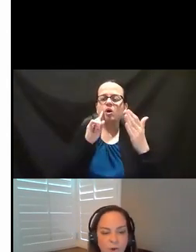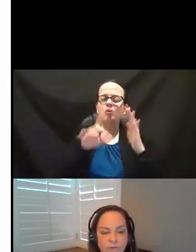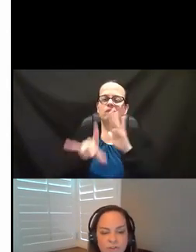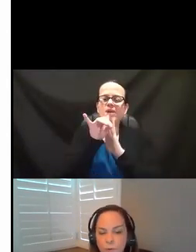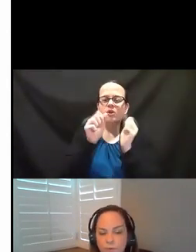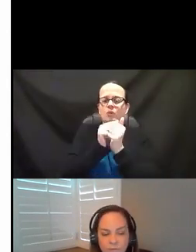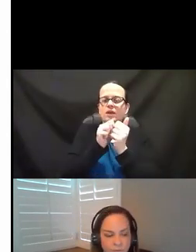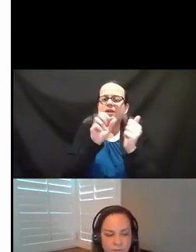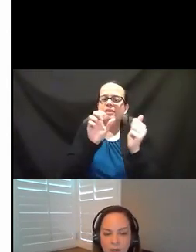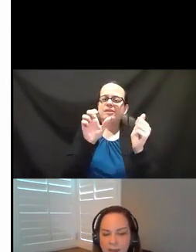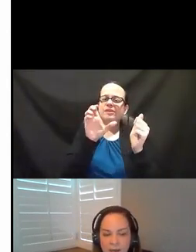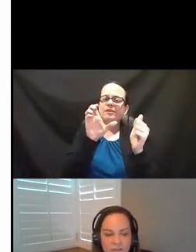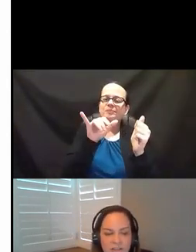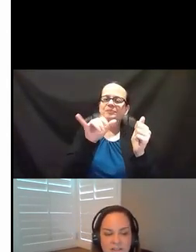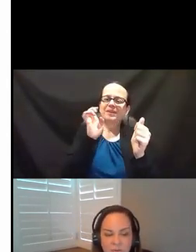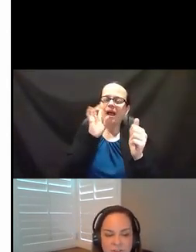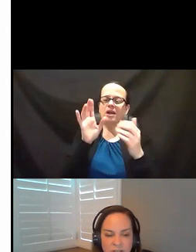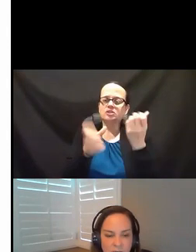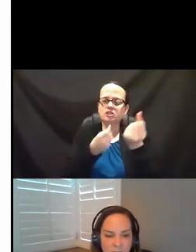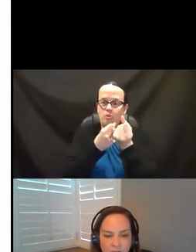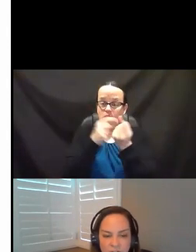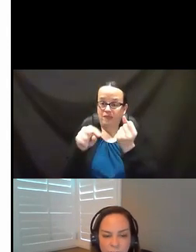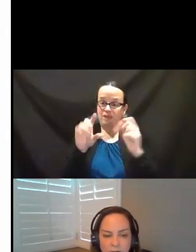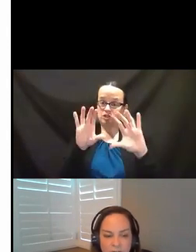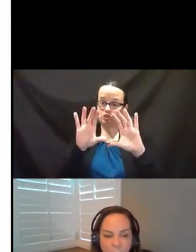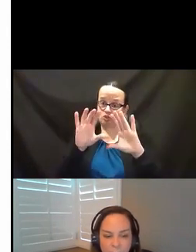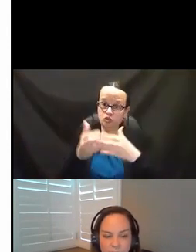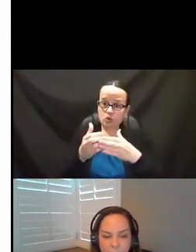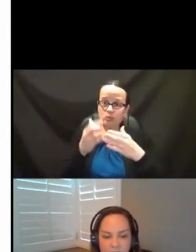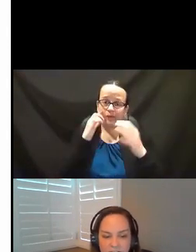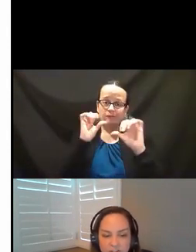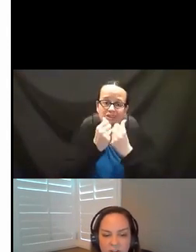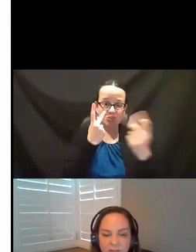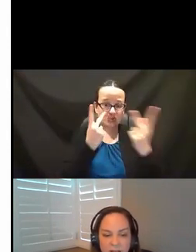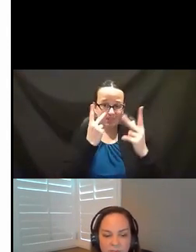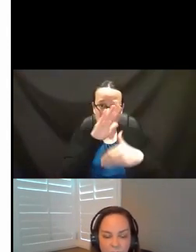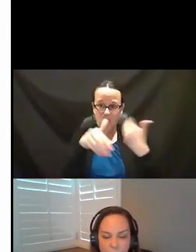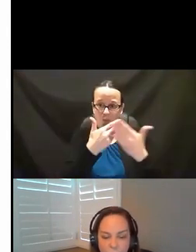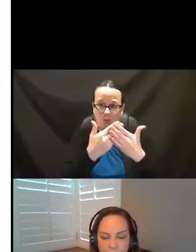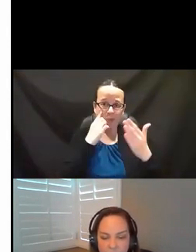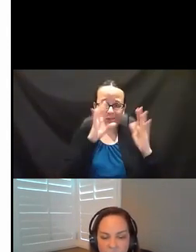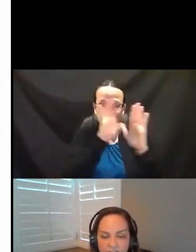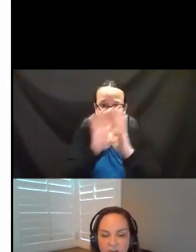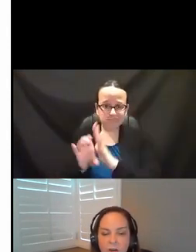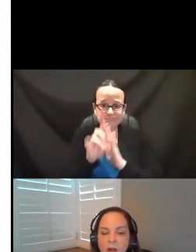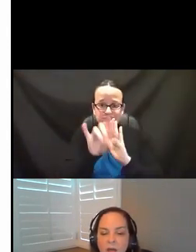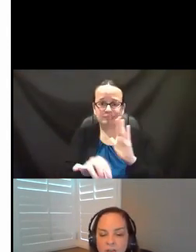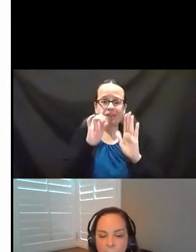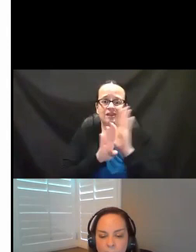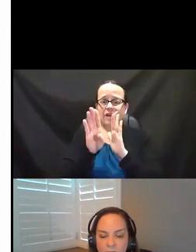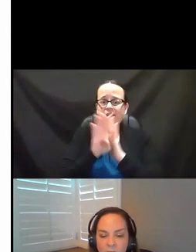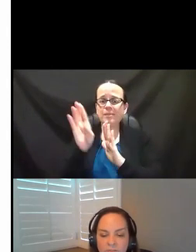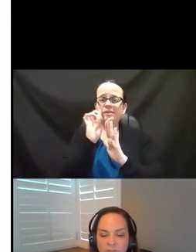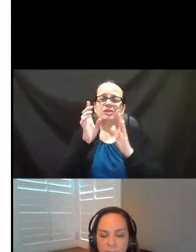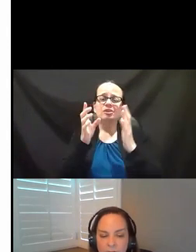So this group of agencies that you see on the screen, the Department of Rehabilitation, the California Department of Education, the